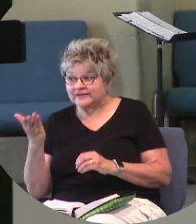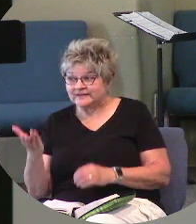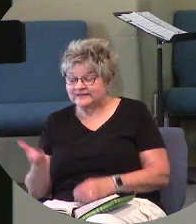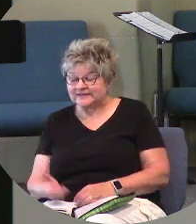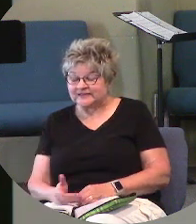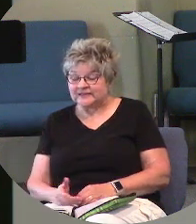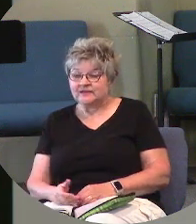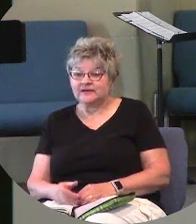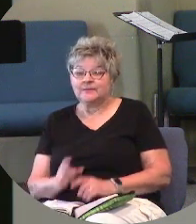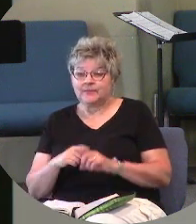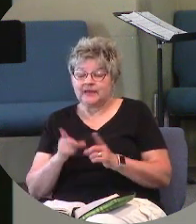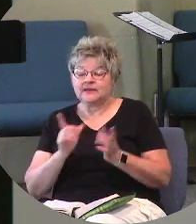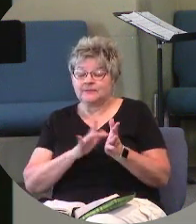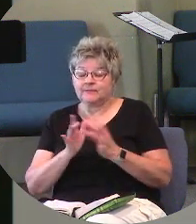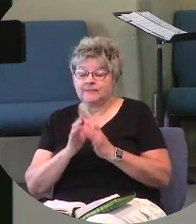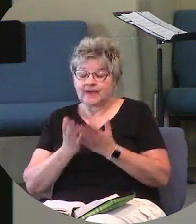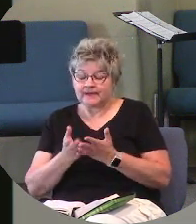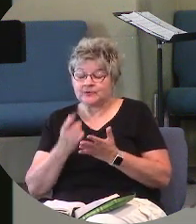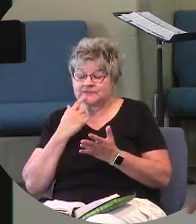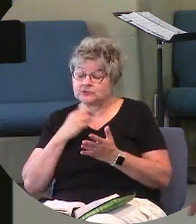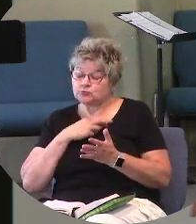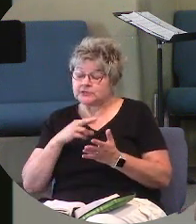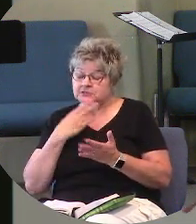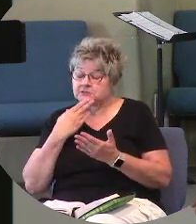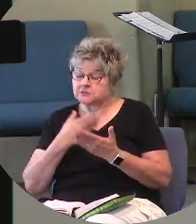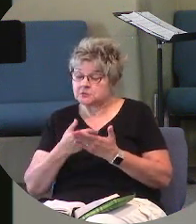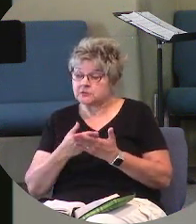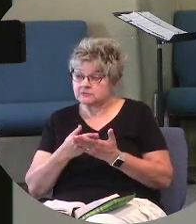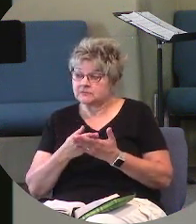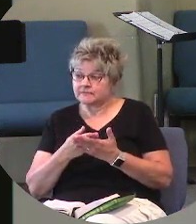And yet the Bible says that religion is a good thing.